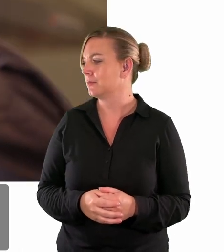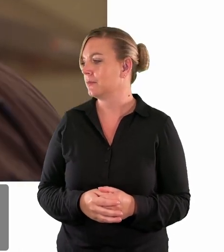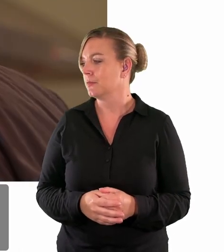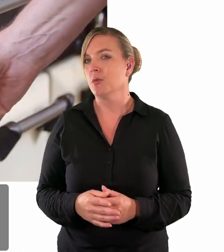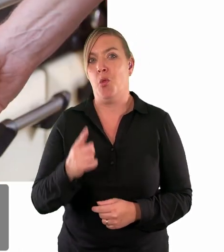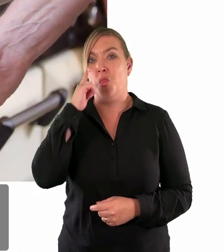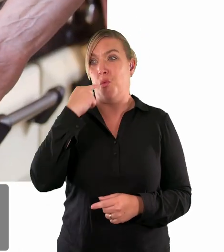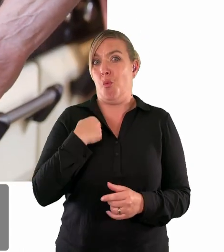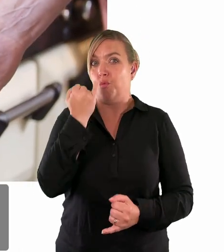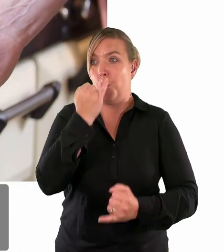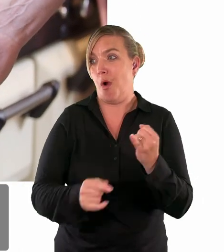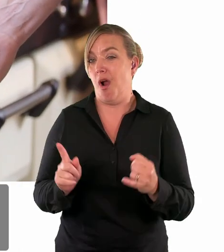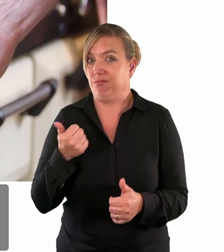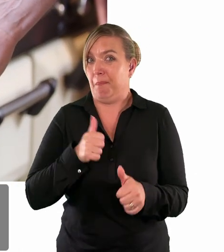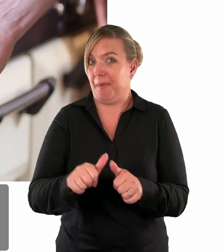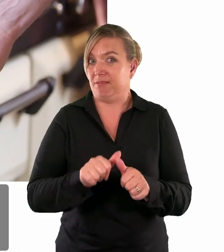i feared actually